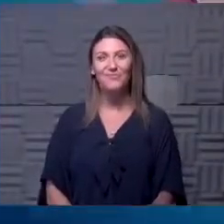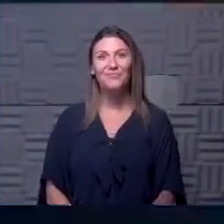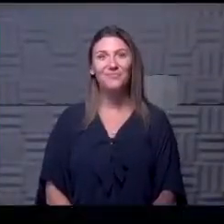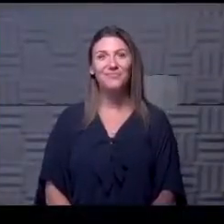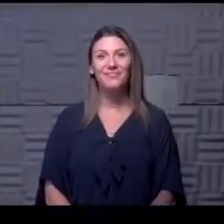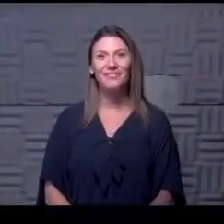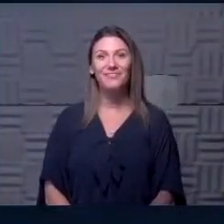Thanks for listening. Thanks. you.